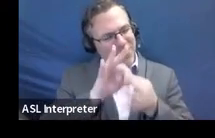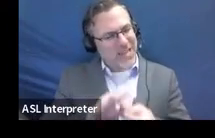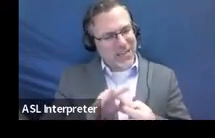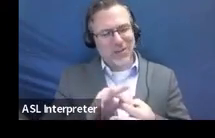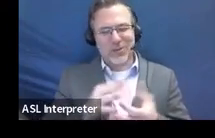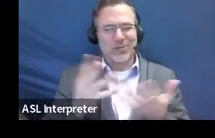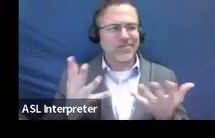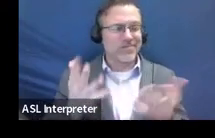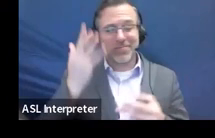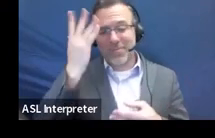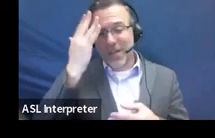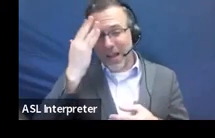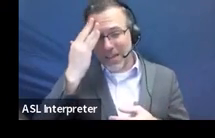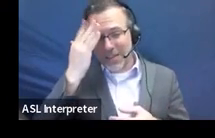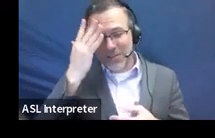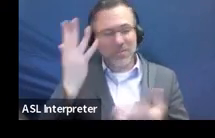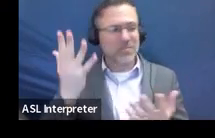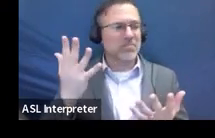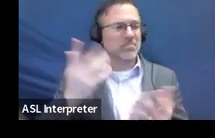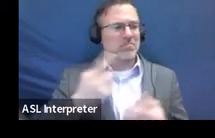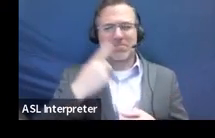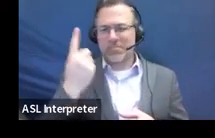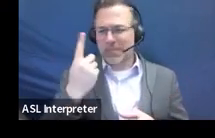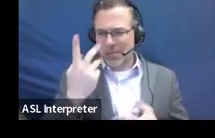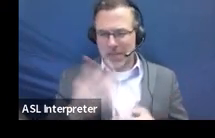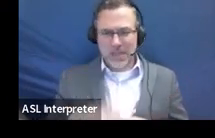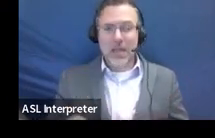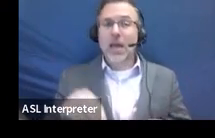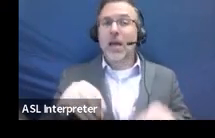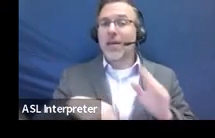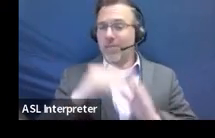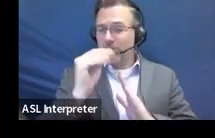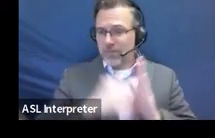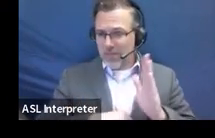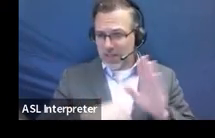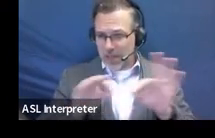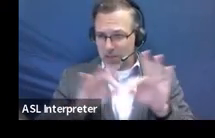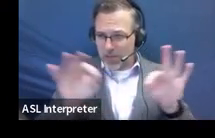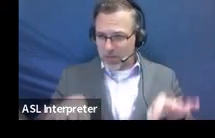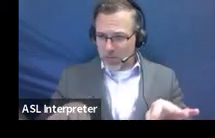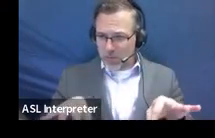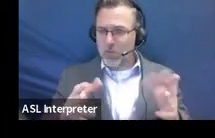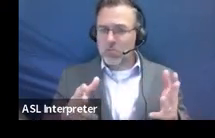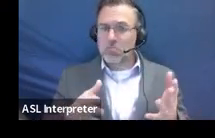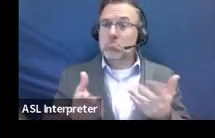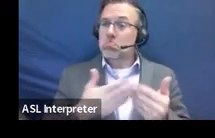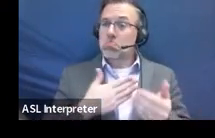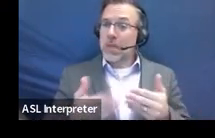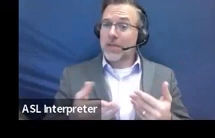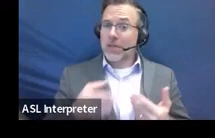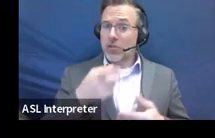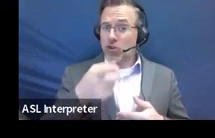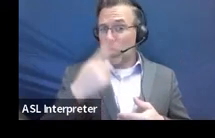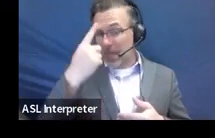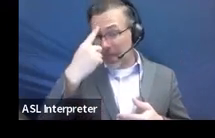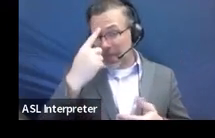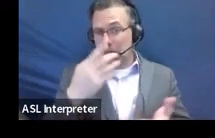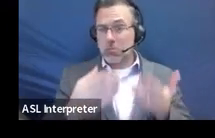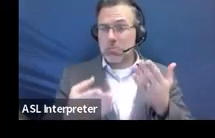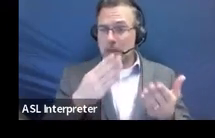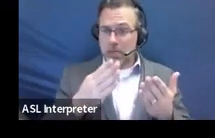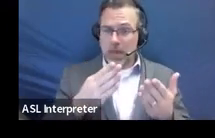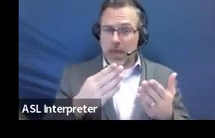like that, you would want to complete this form, even if you are thinking that it would go from one disability to another.